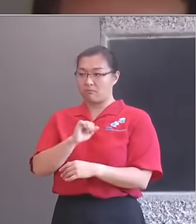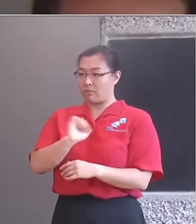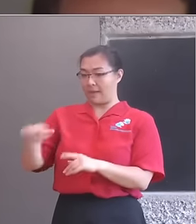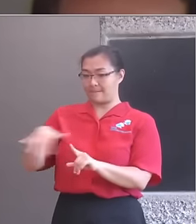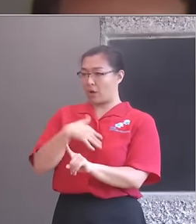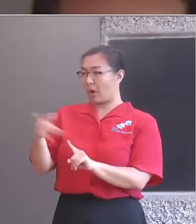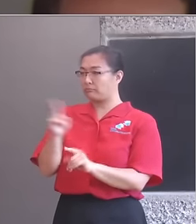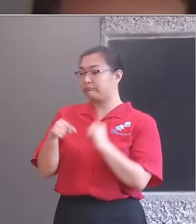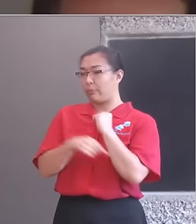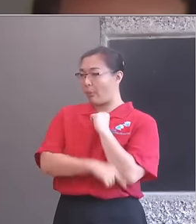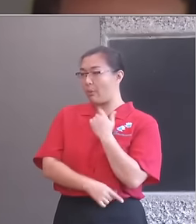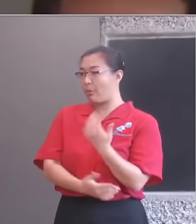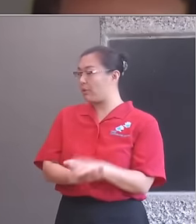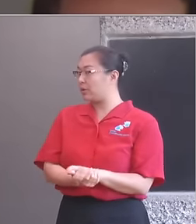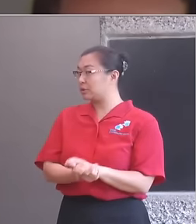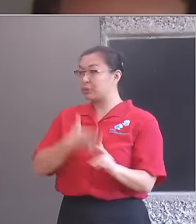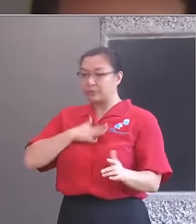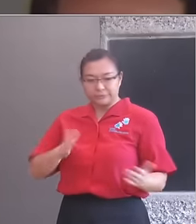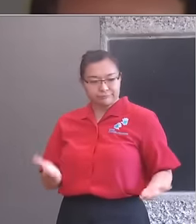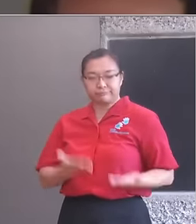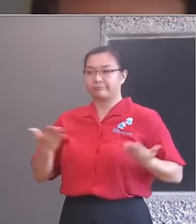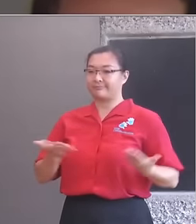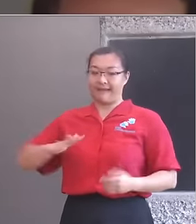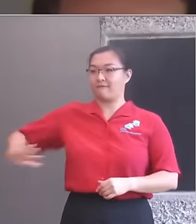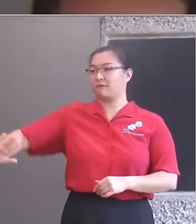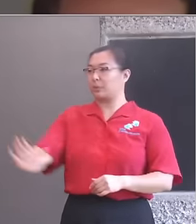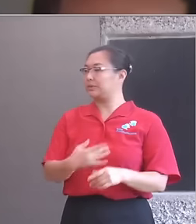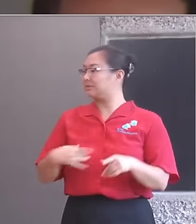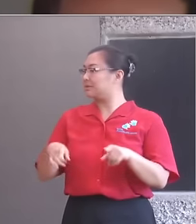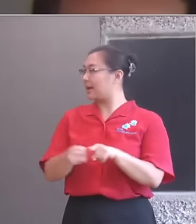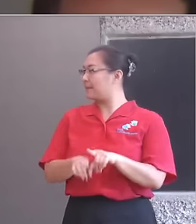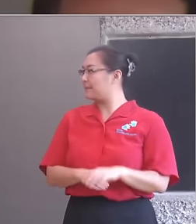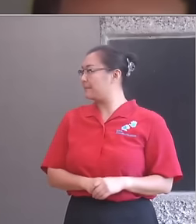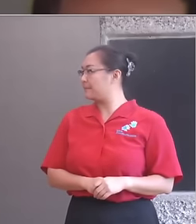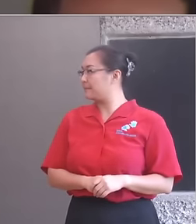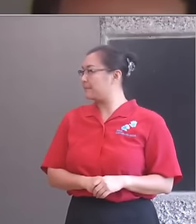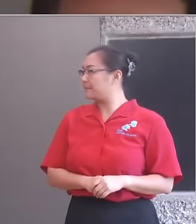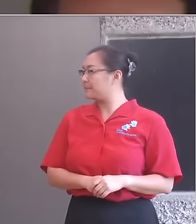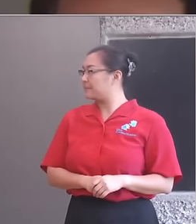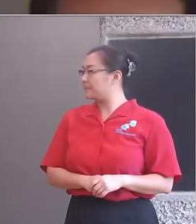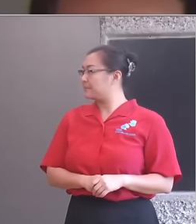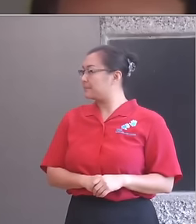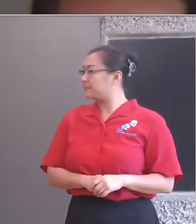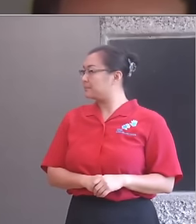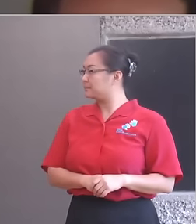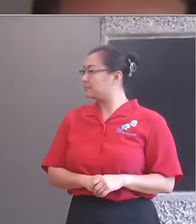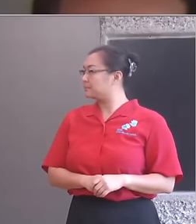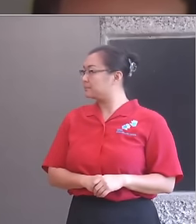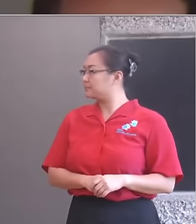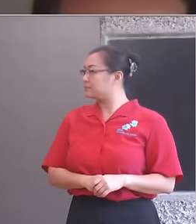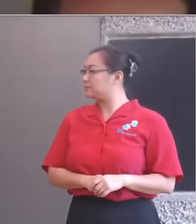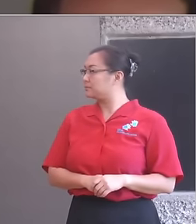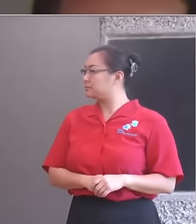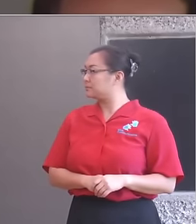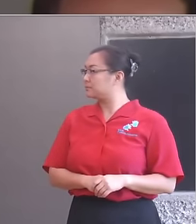The dominance of the independent school sector on stage and on screen with actors such as Eddie Redmayne, Tom Hiddleston and